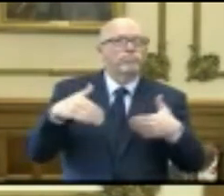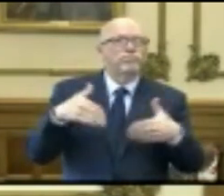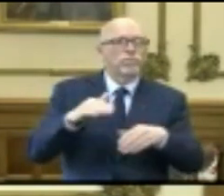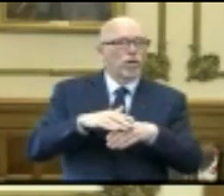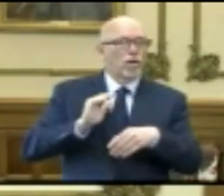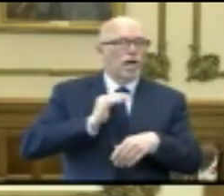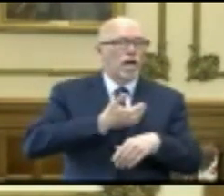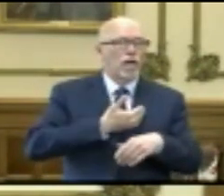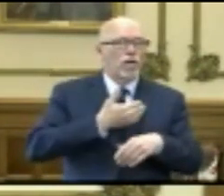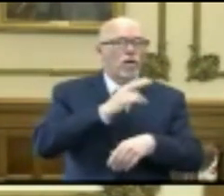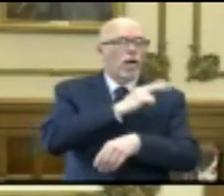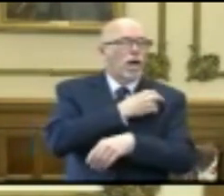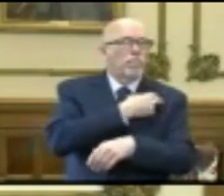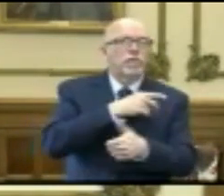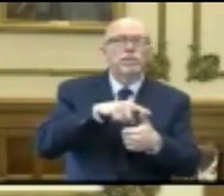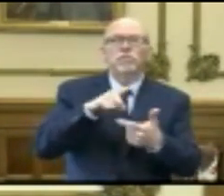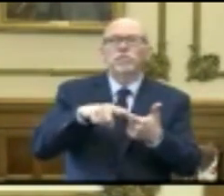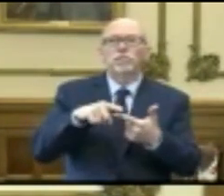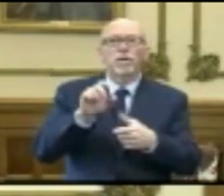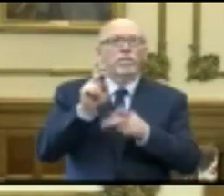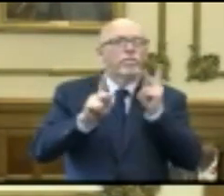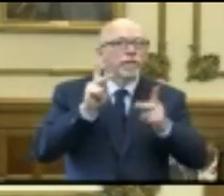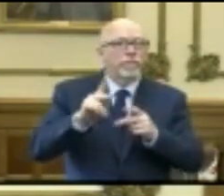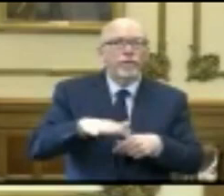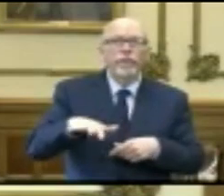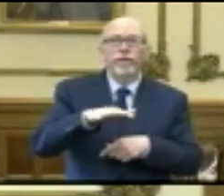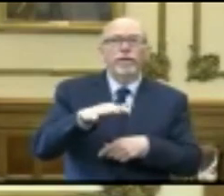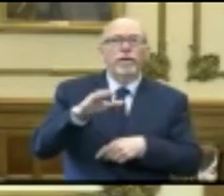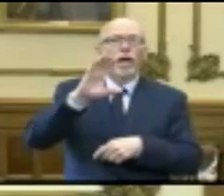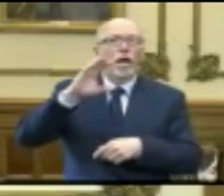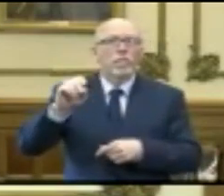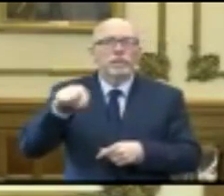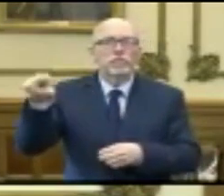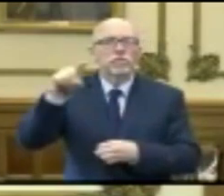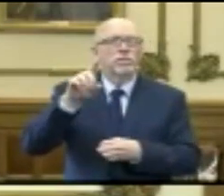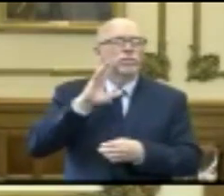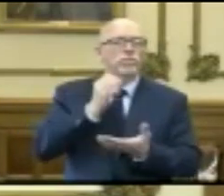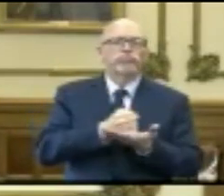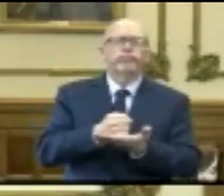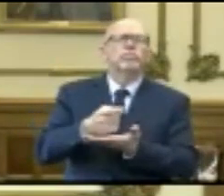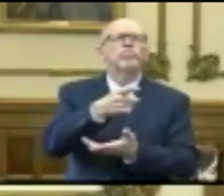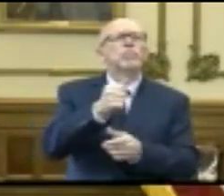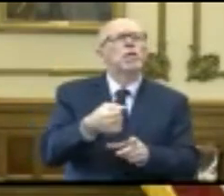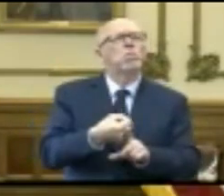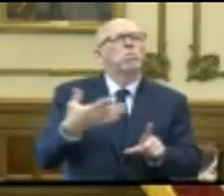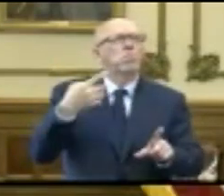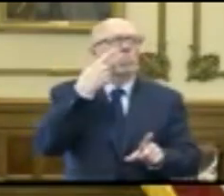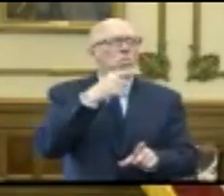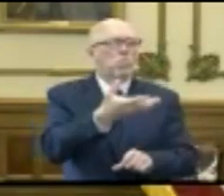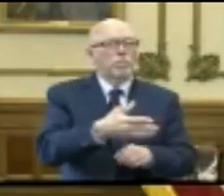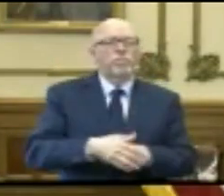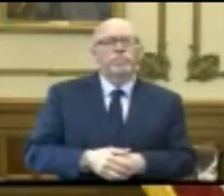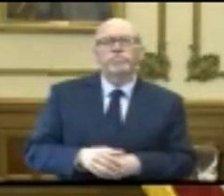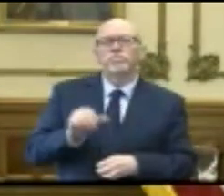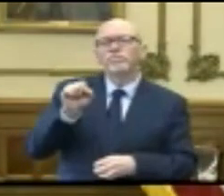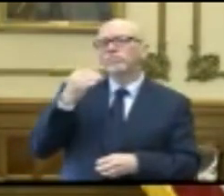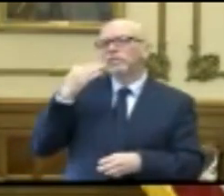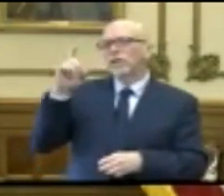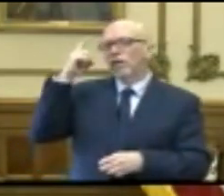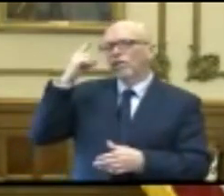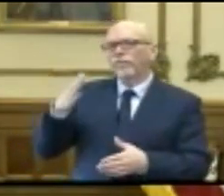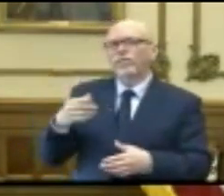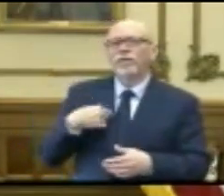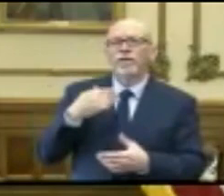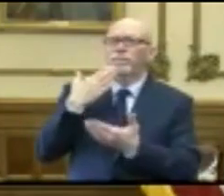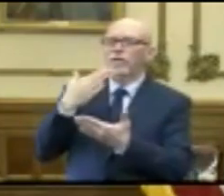our hospitals, our employees, and our employers. And I wonder if you just elaborate on that. Well, thank you so much, Governor. I